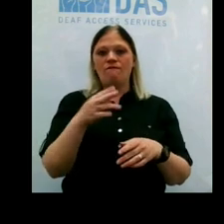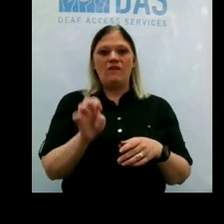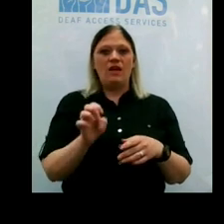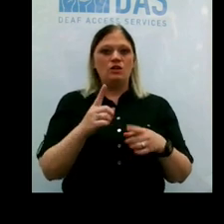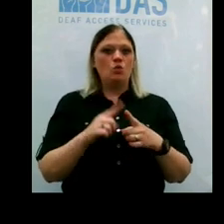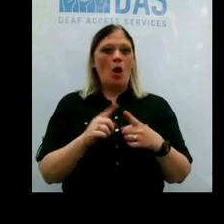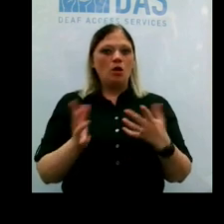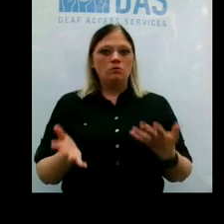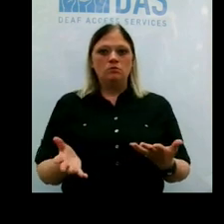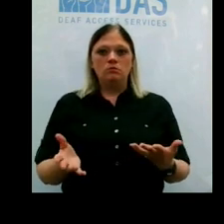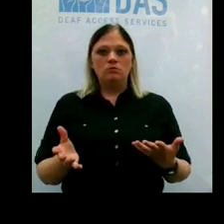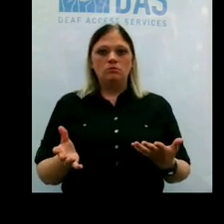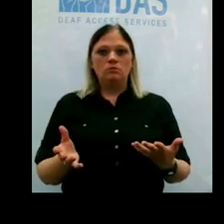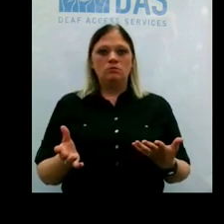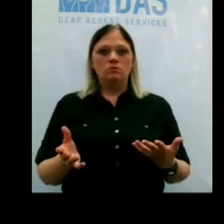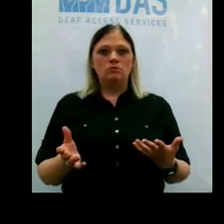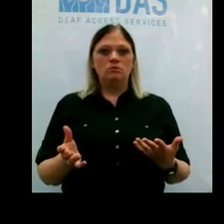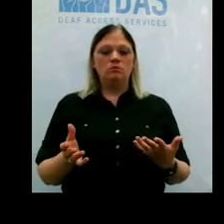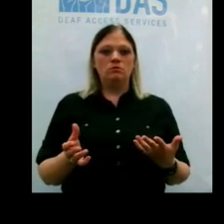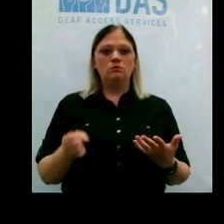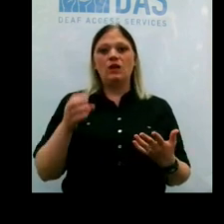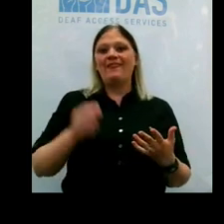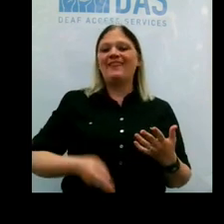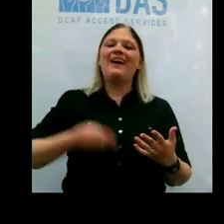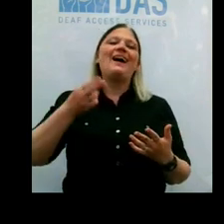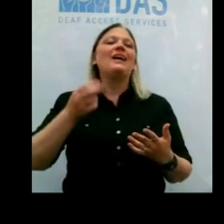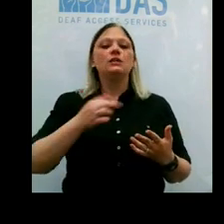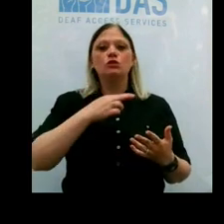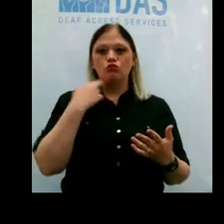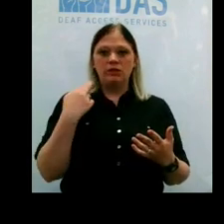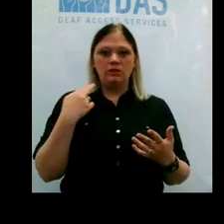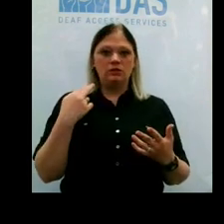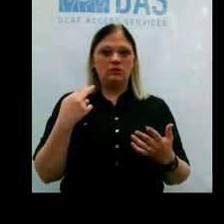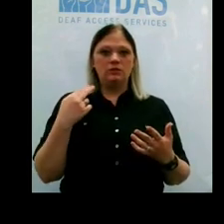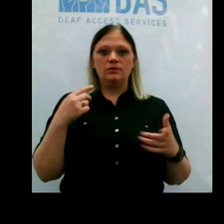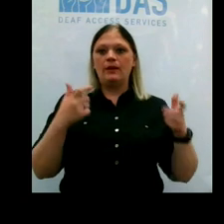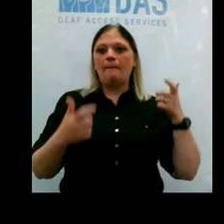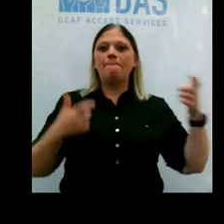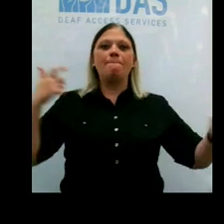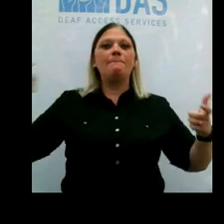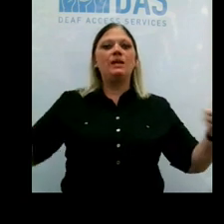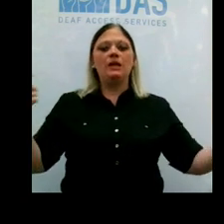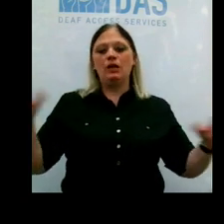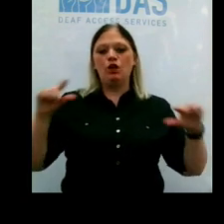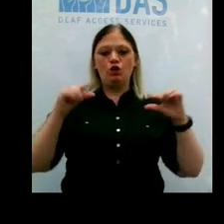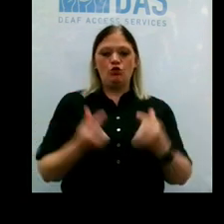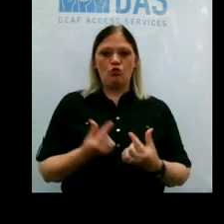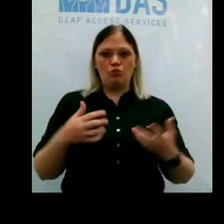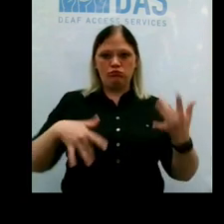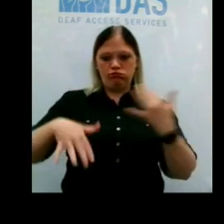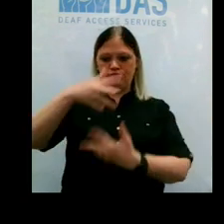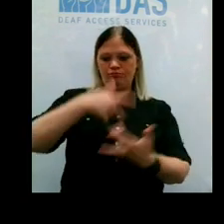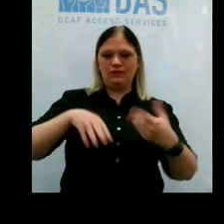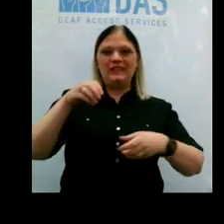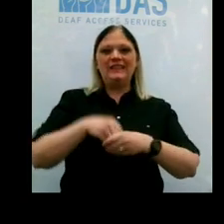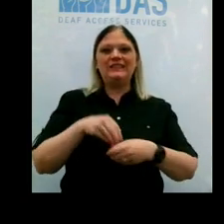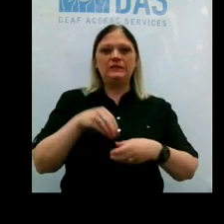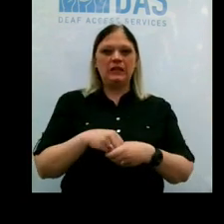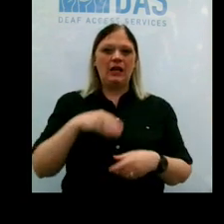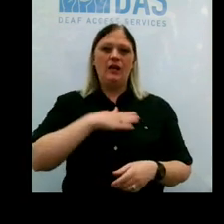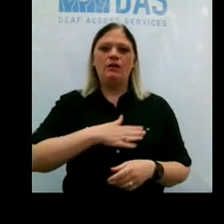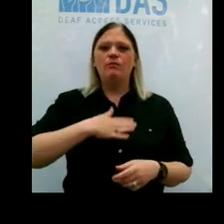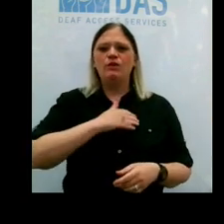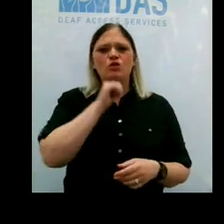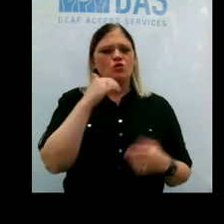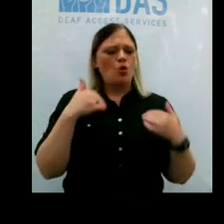And then the highest risk, no matter what we do, is large group gatherings indoors. So please, please, please do